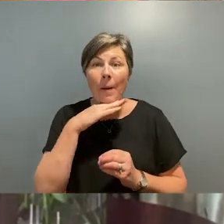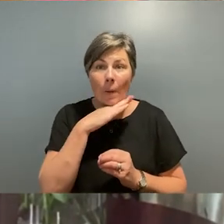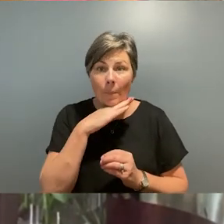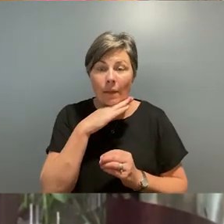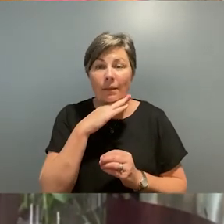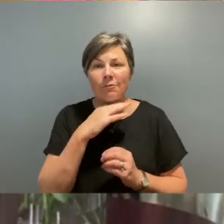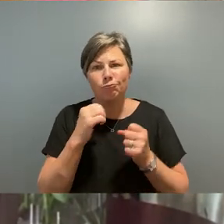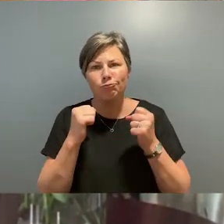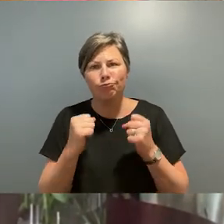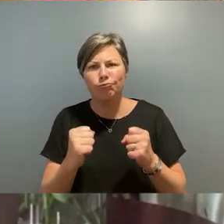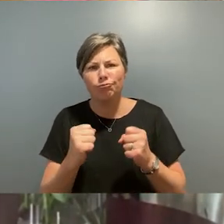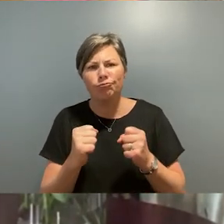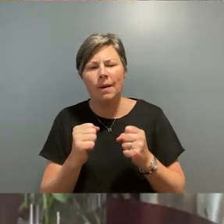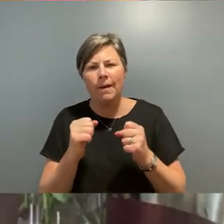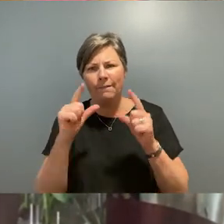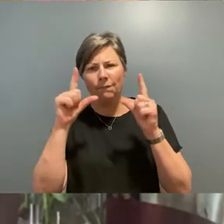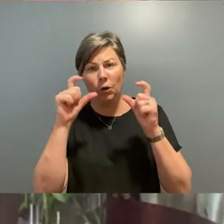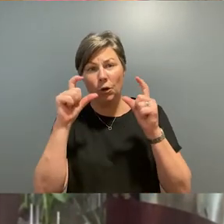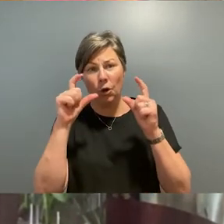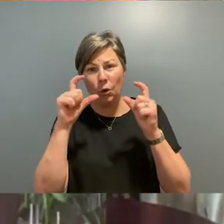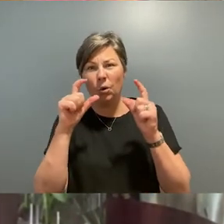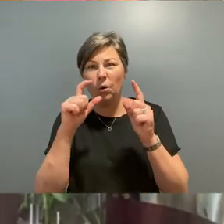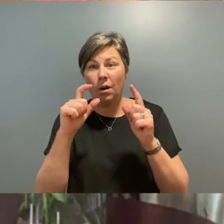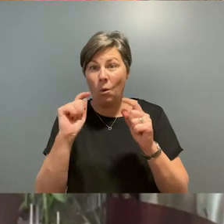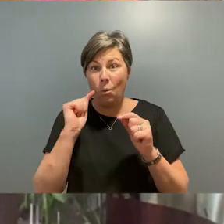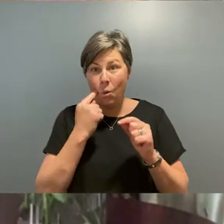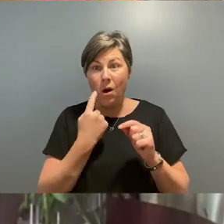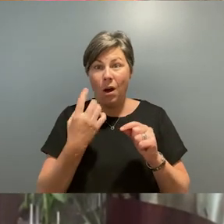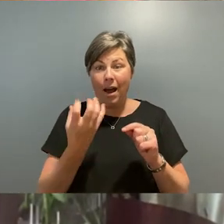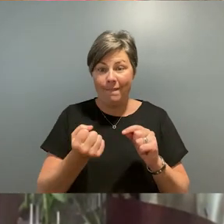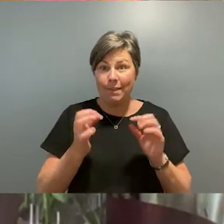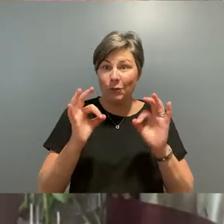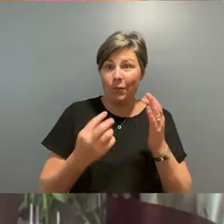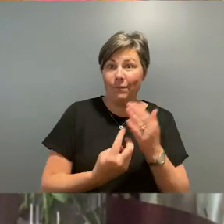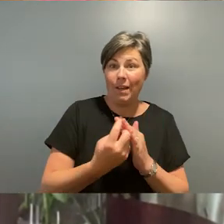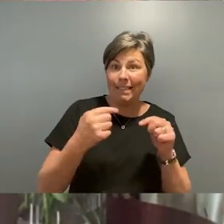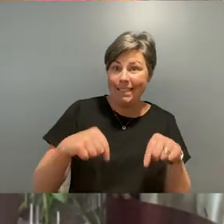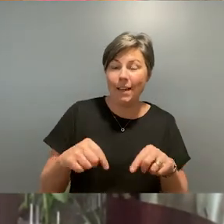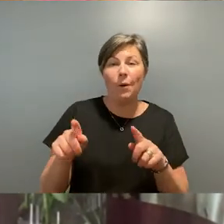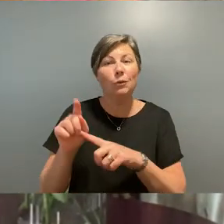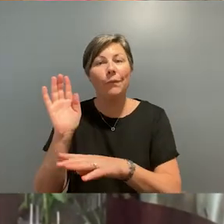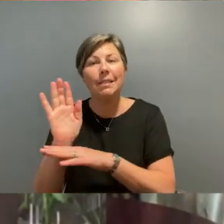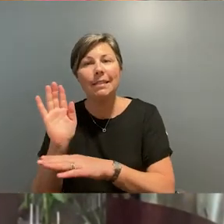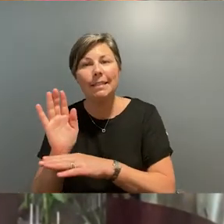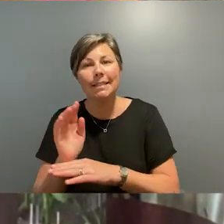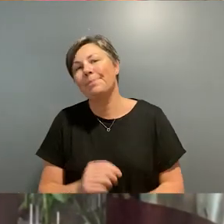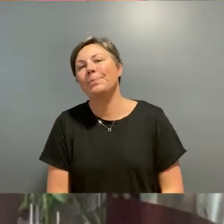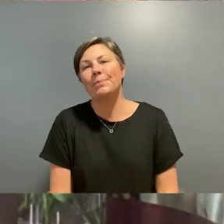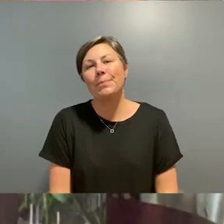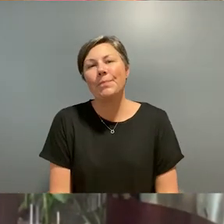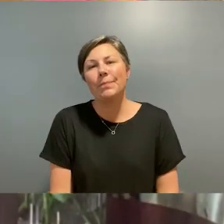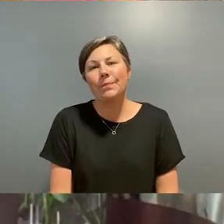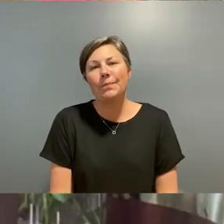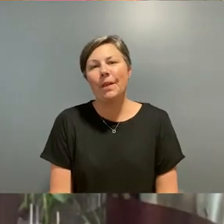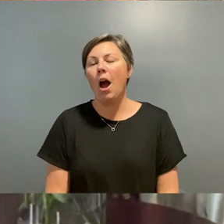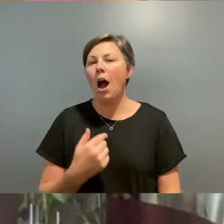strong connection to the art of photography will be celebrated here and overseas as well. Now, I'll try to